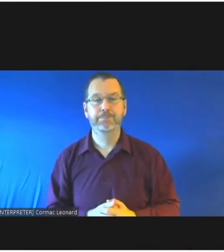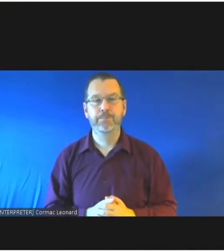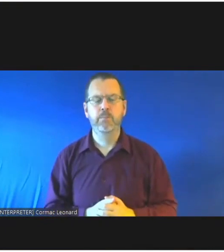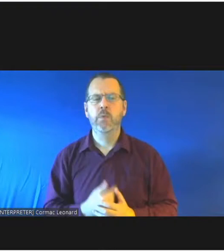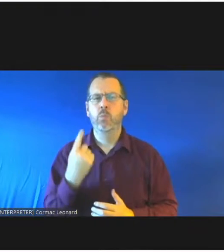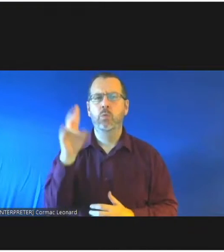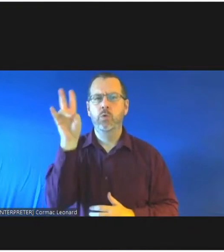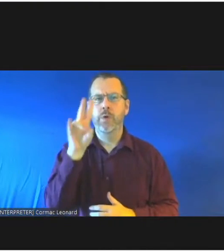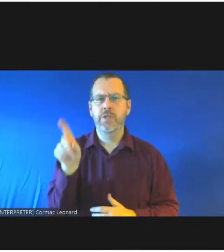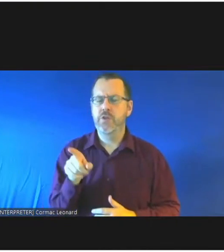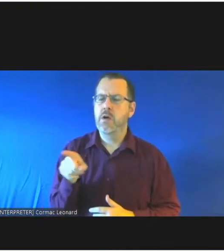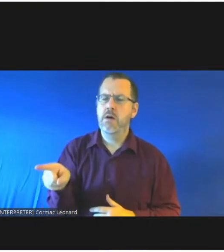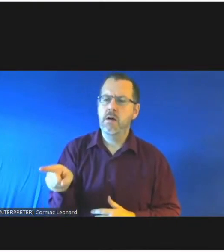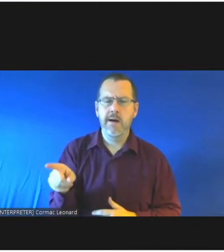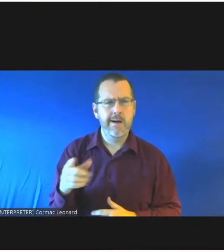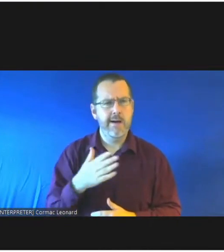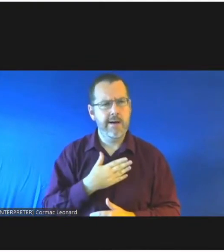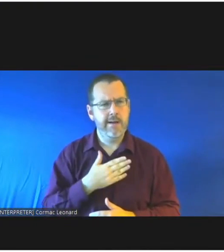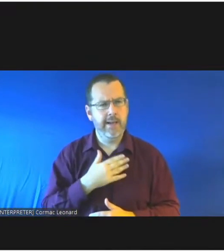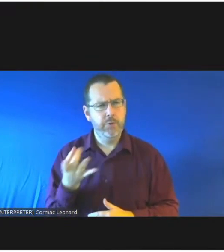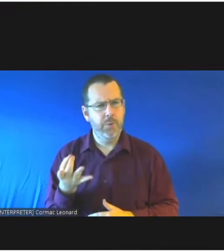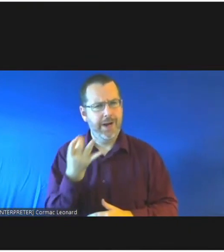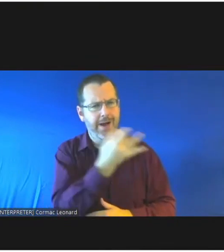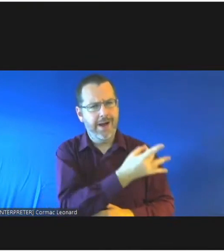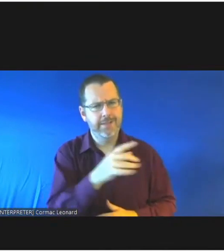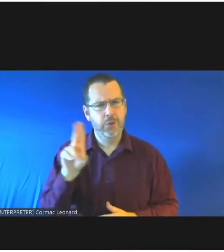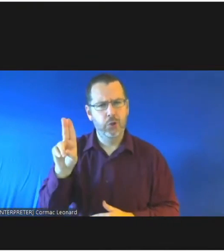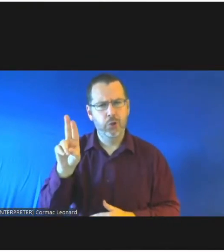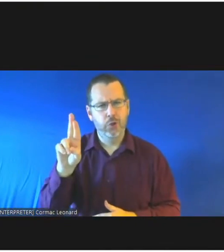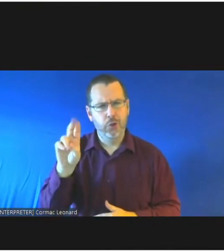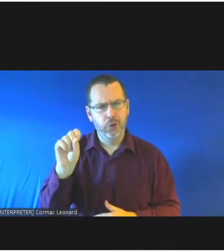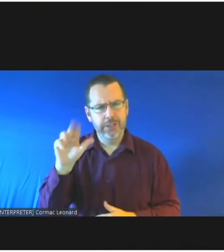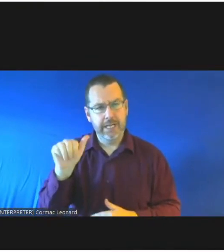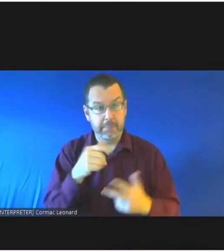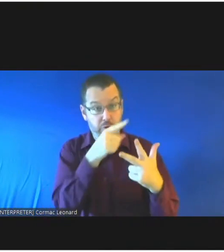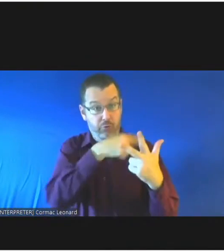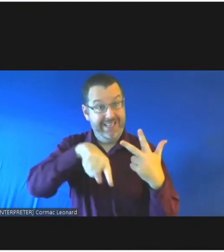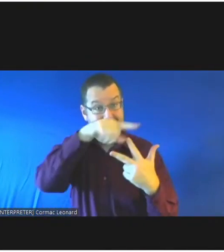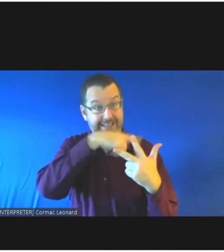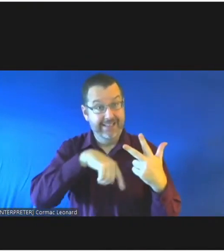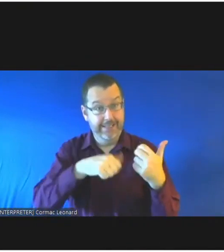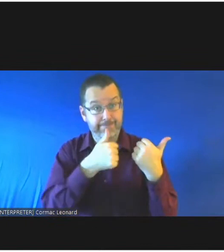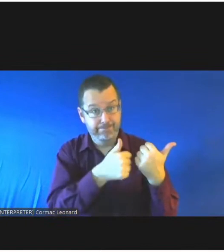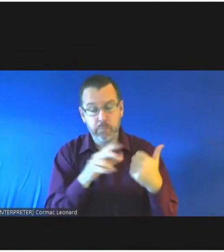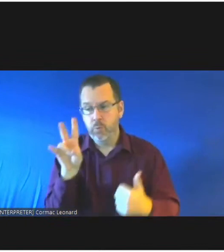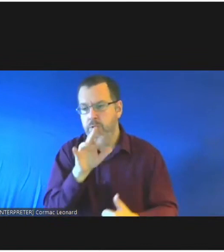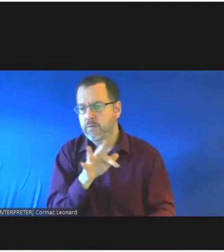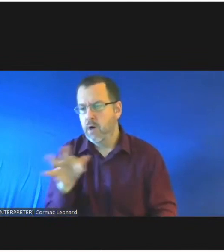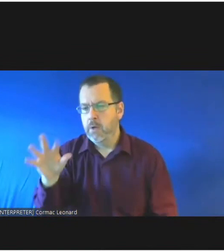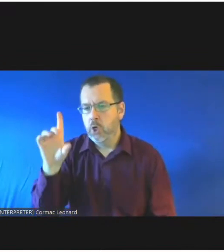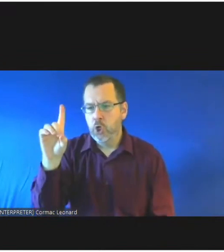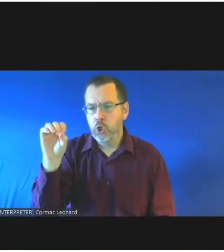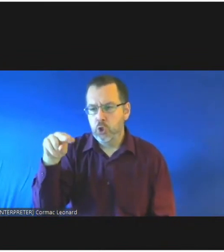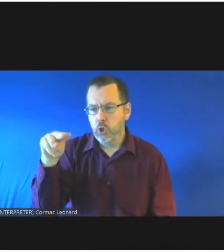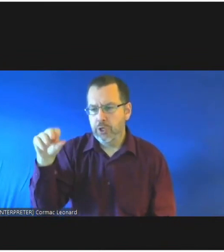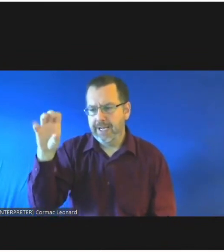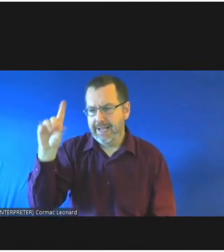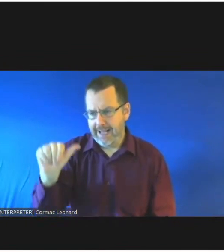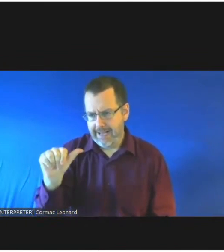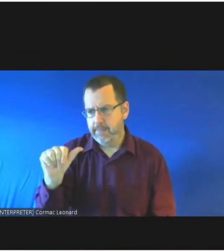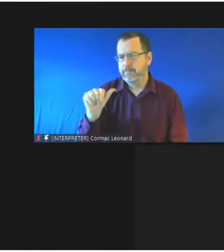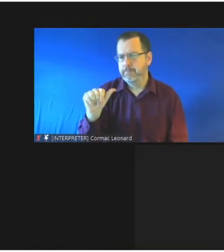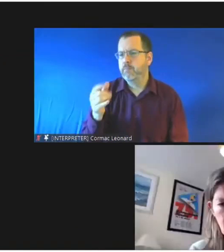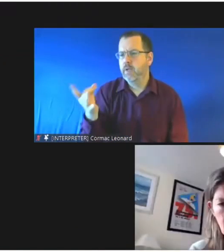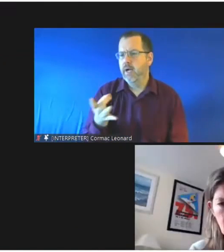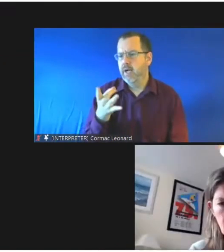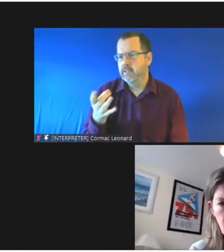which i think if i may may put it to ursula and daylon and darren if that's okay it's a question from danica and and he's asking